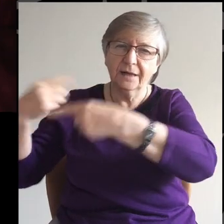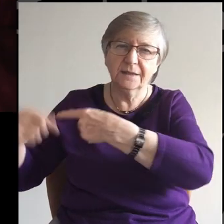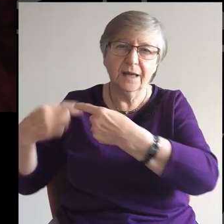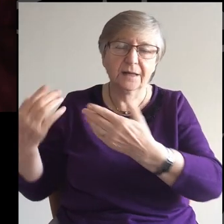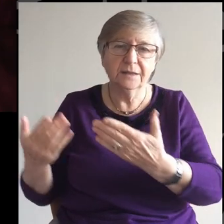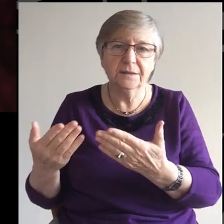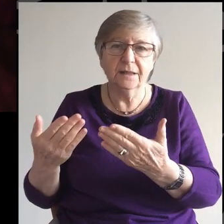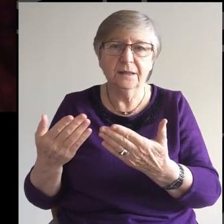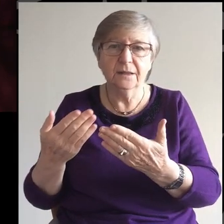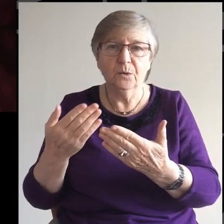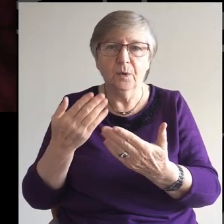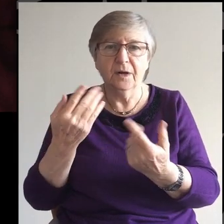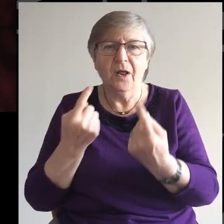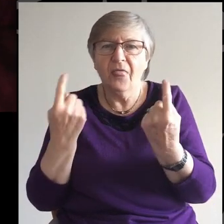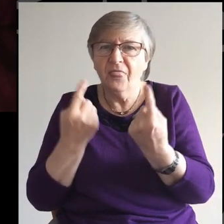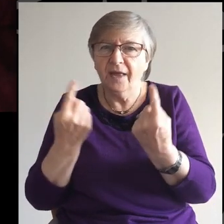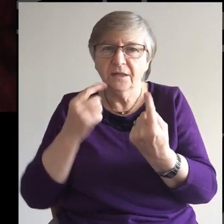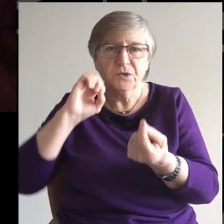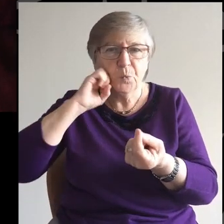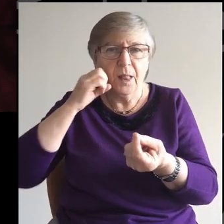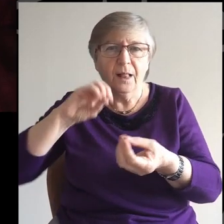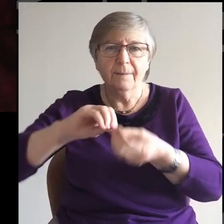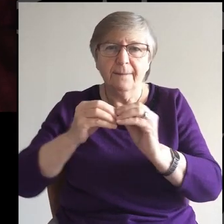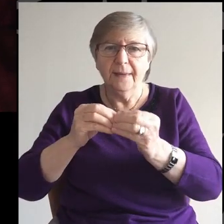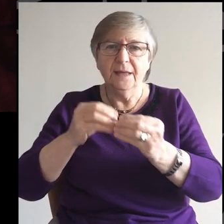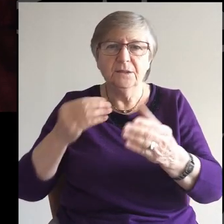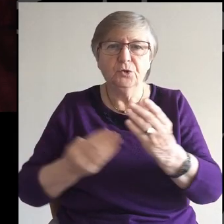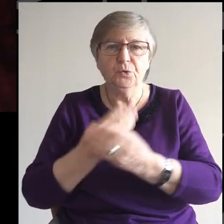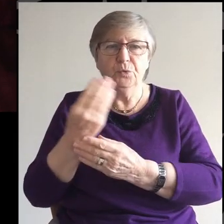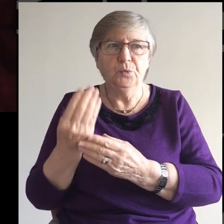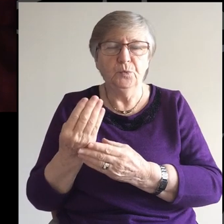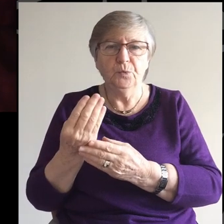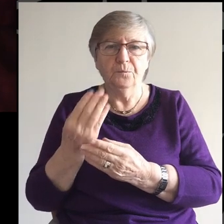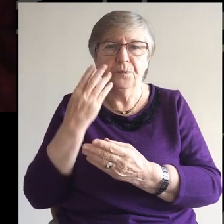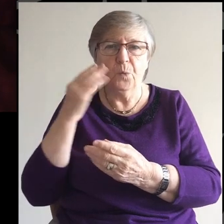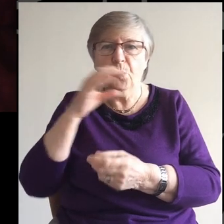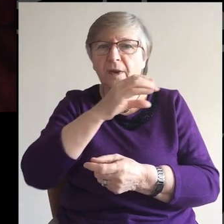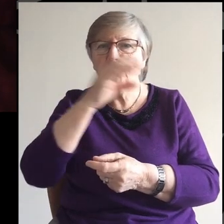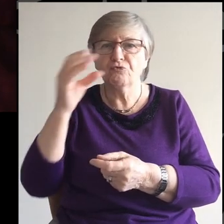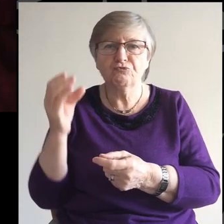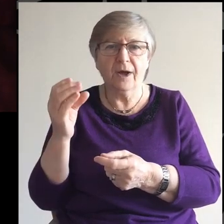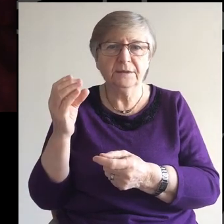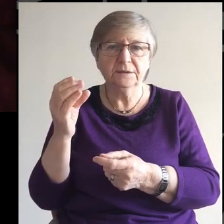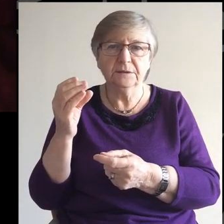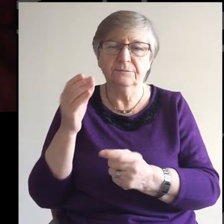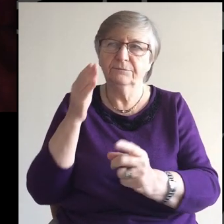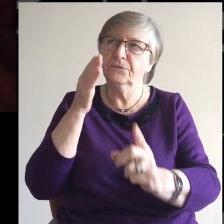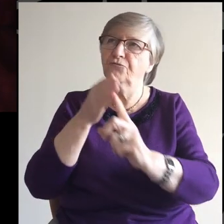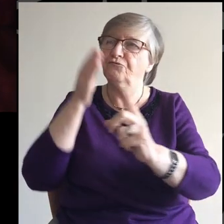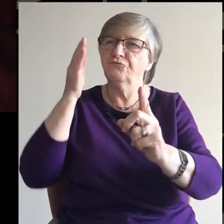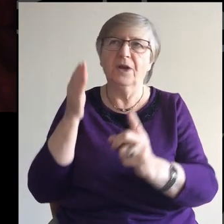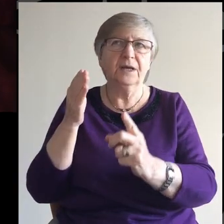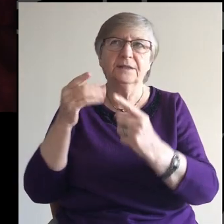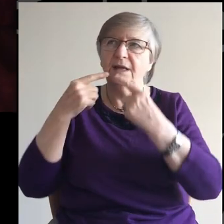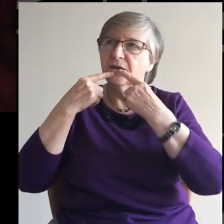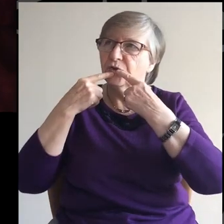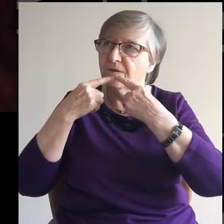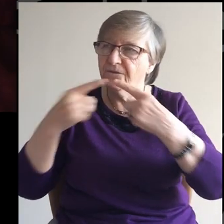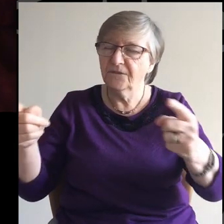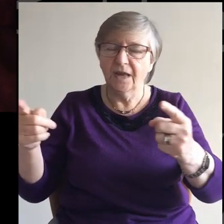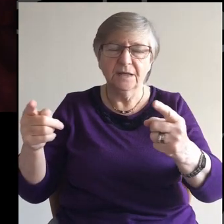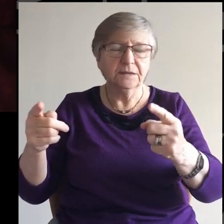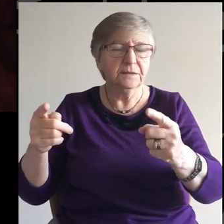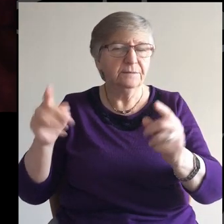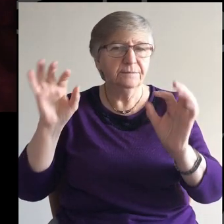when things have been made new, when Christ is recognised and confessed as all in all,